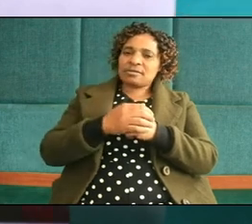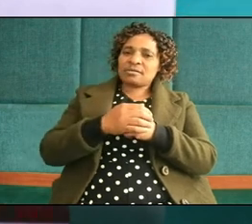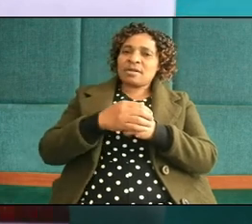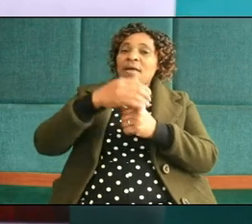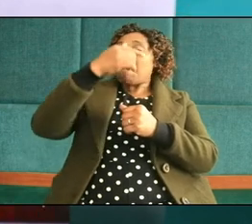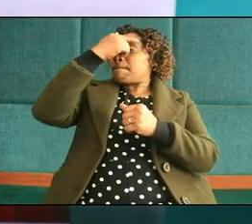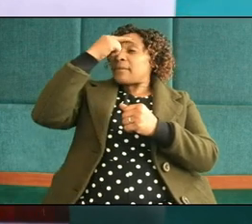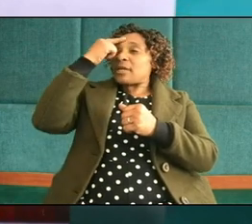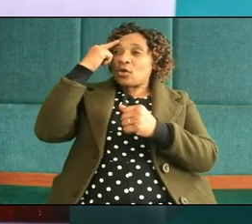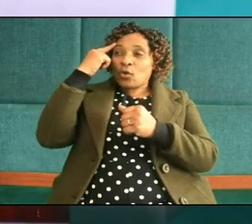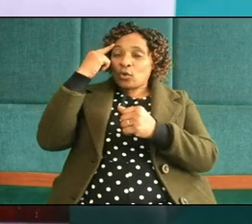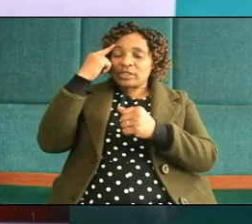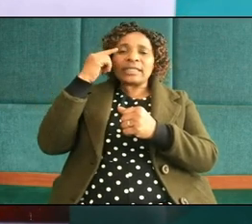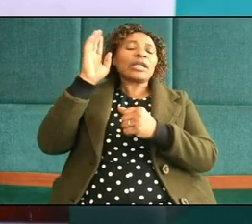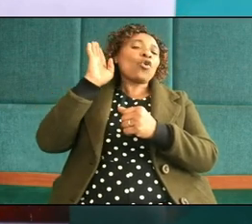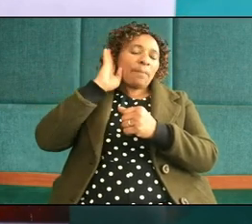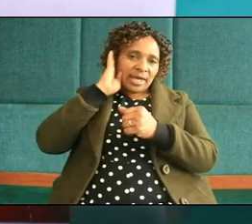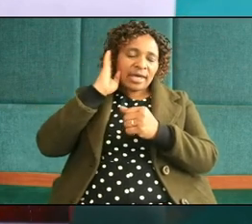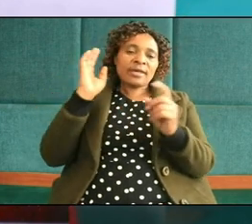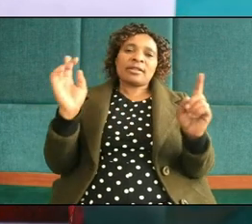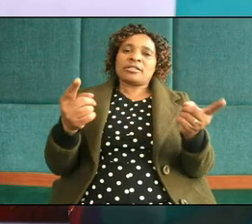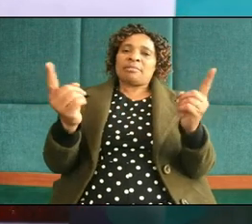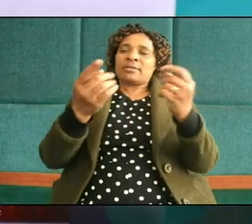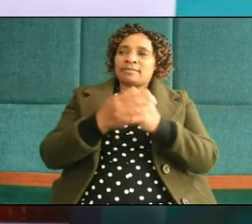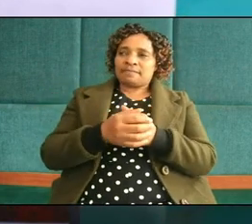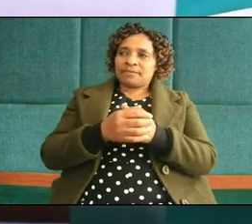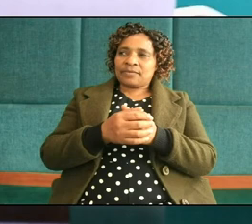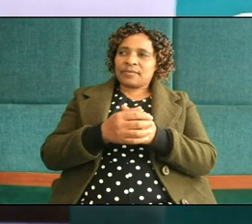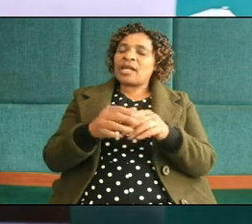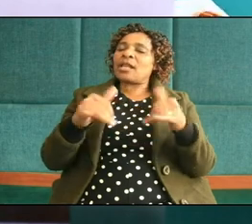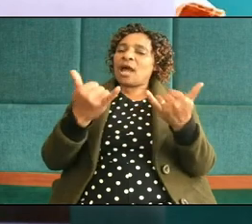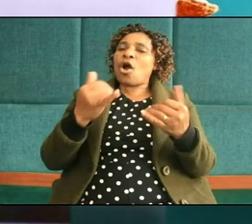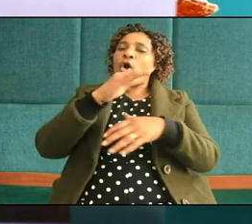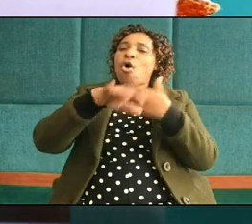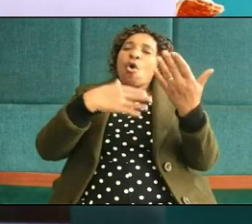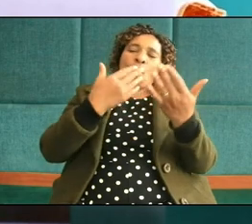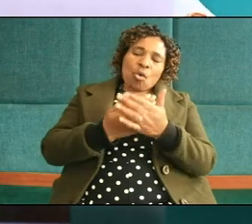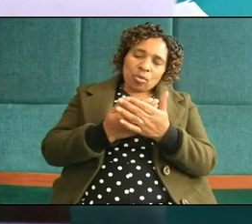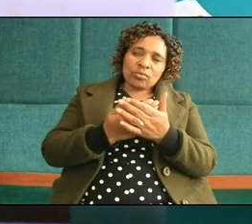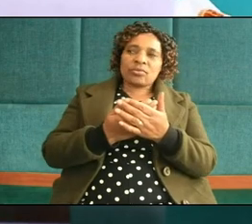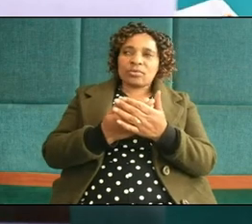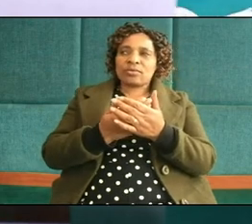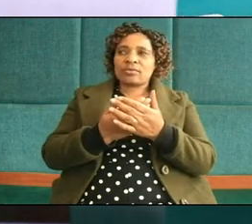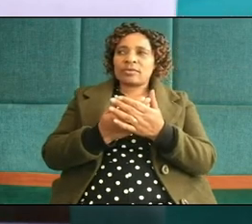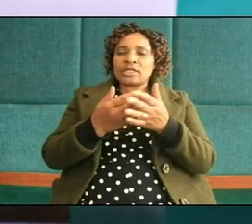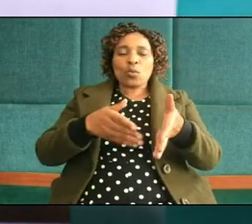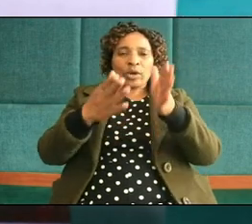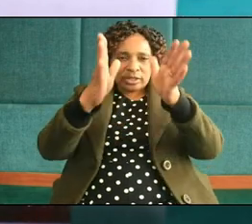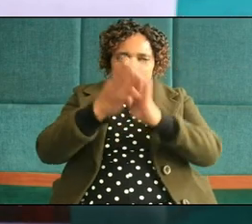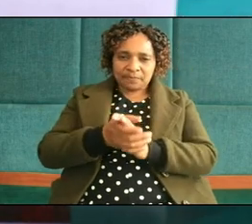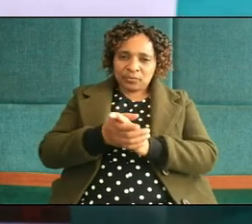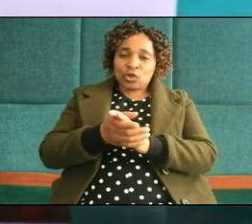the Lord is your shepherd so we have all the meaning today to